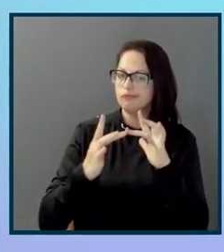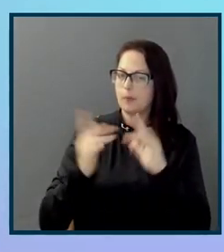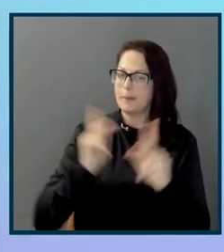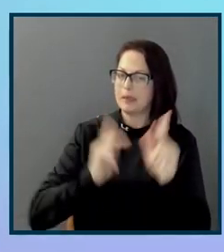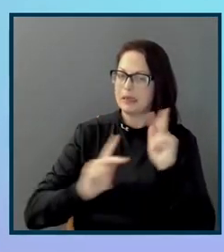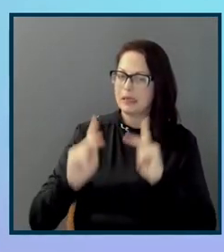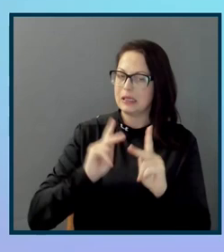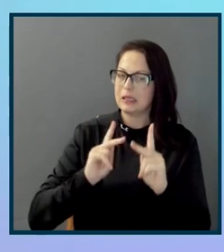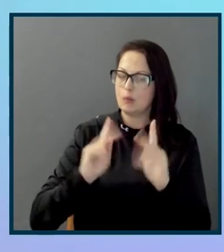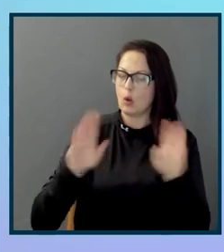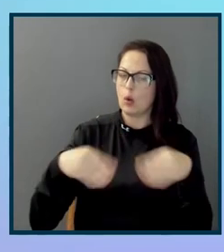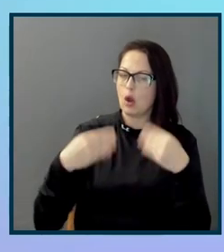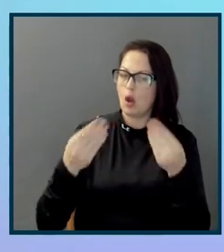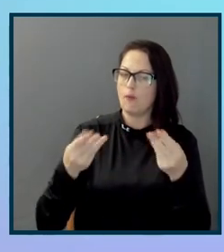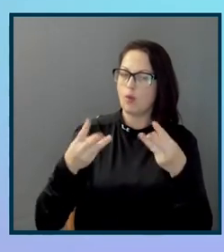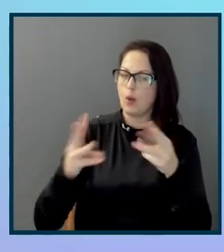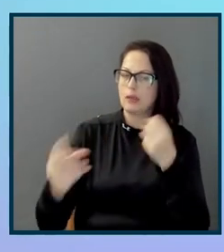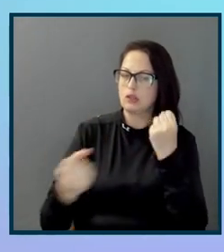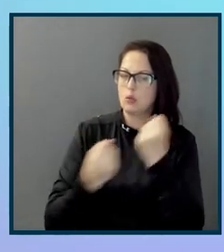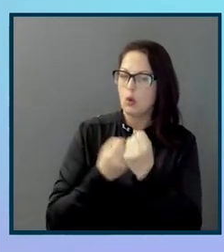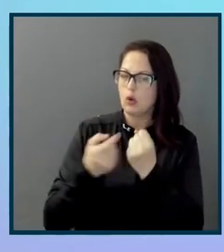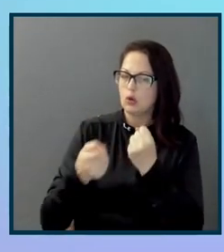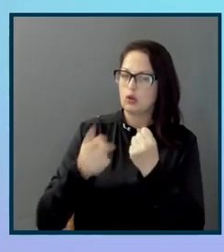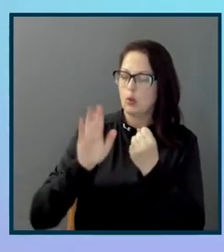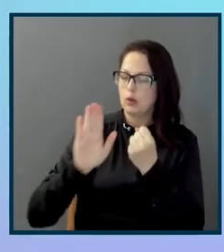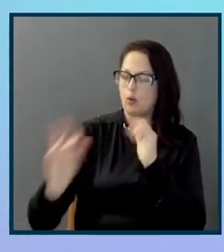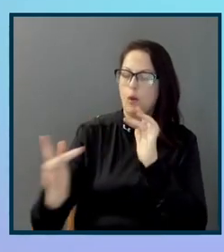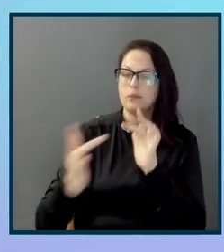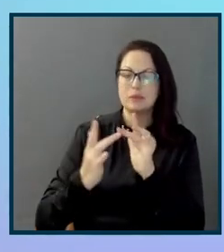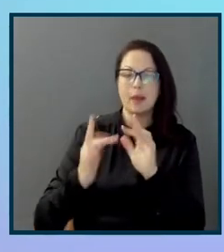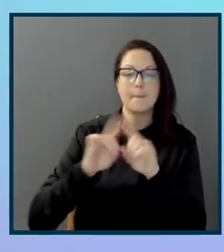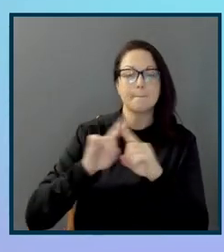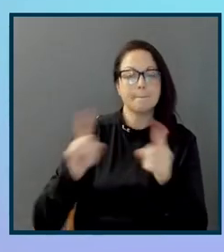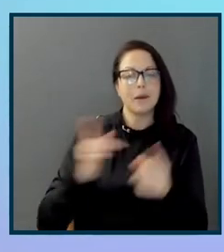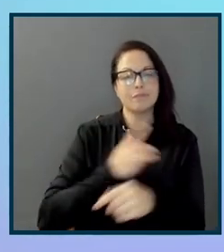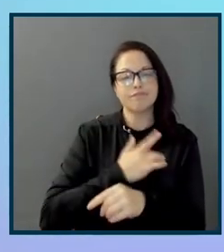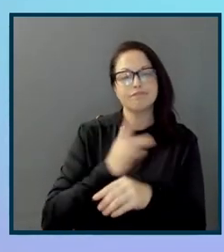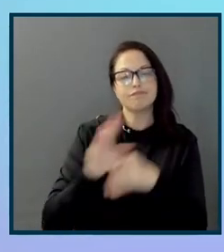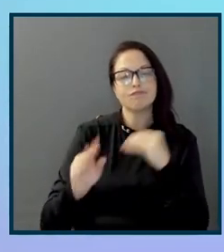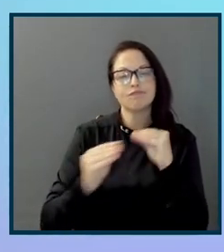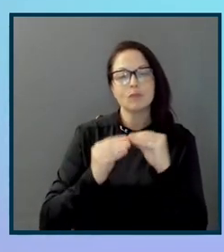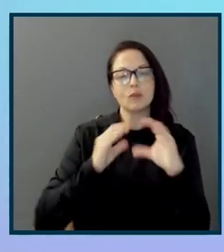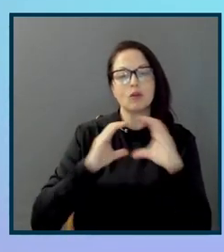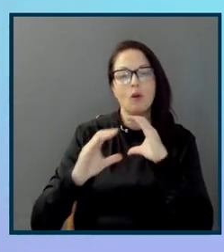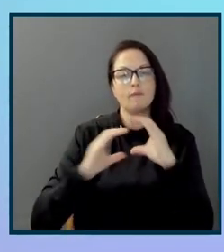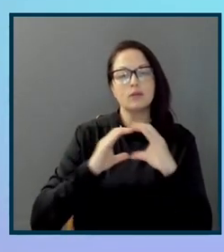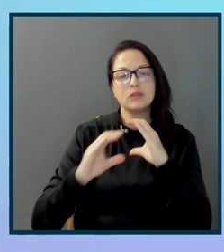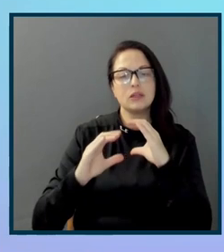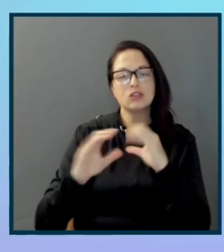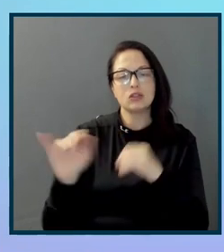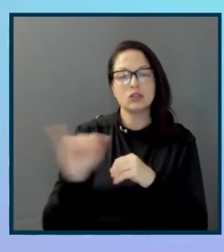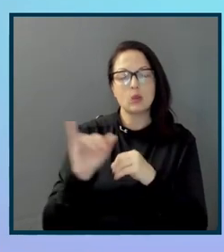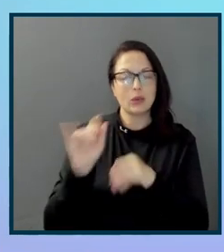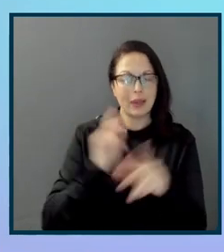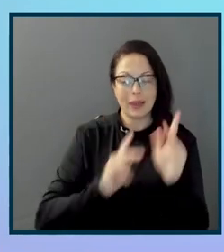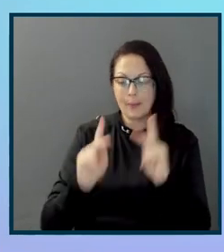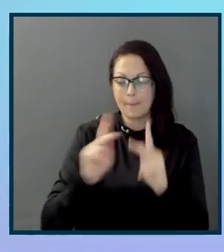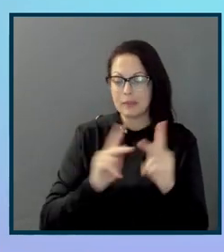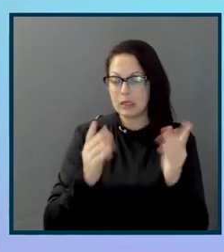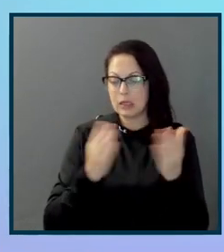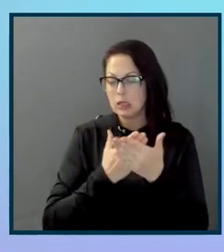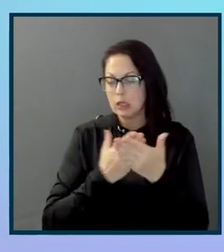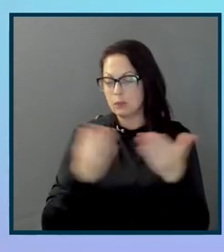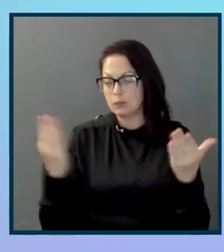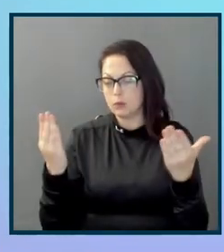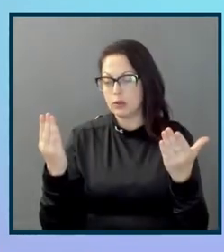way to support you and your website. However, it does come up more in a conversation setting. people like in this instance, you know, they did